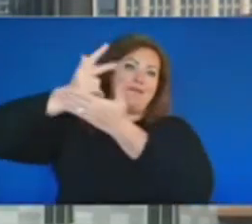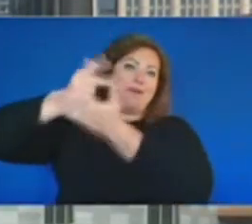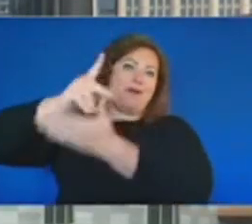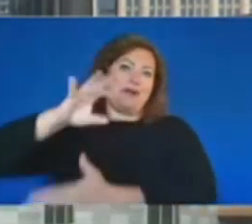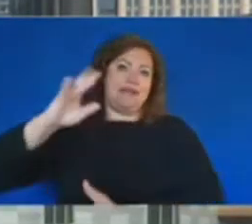weekend.